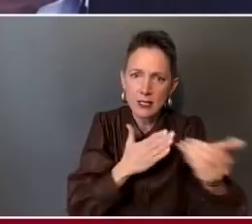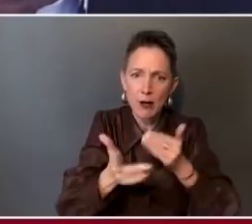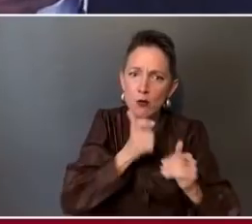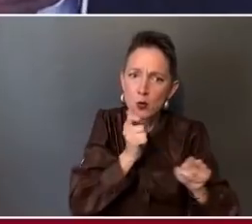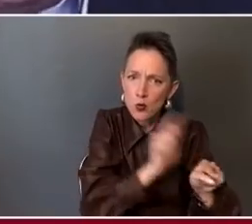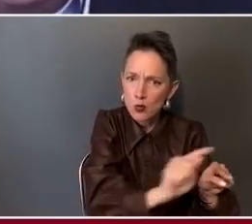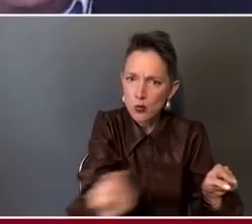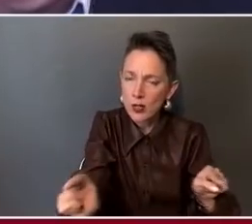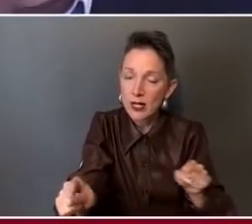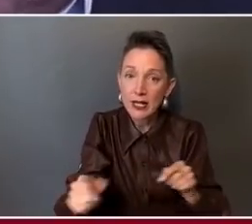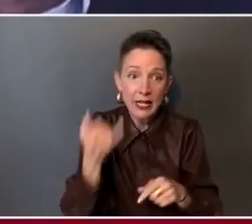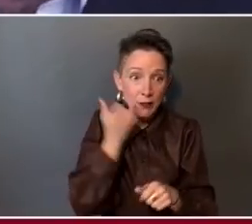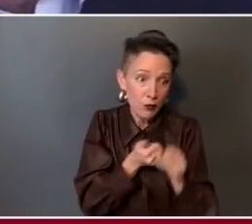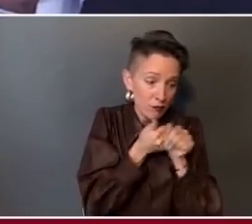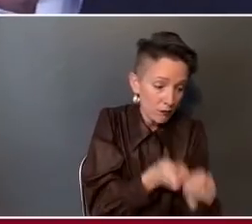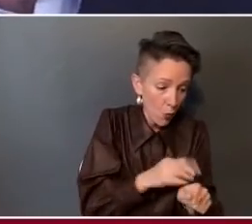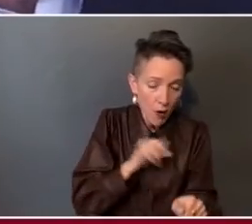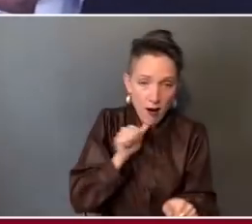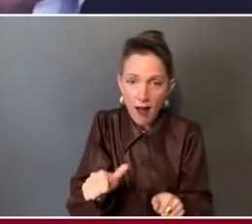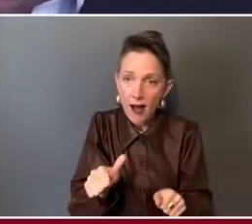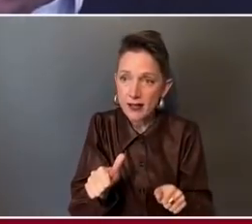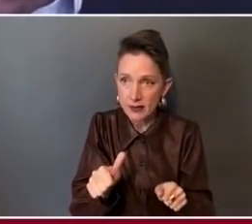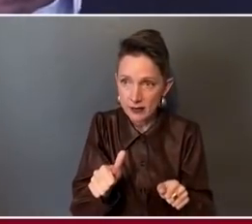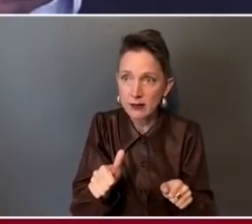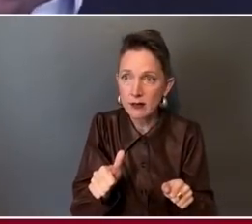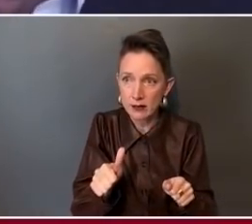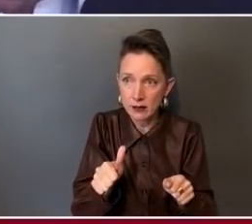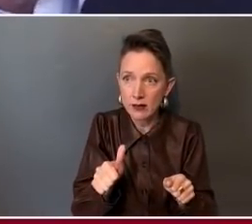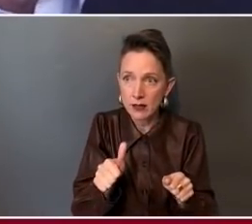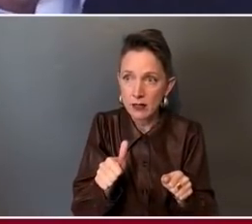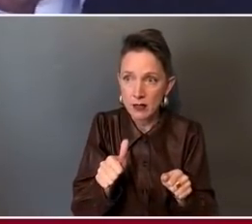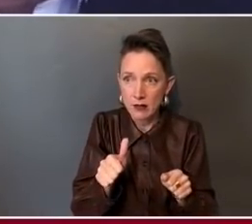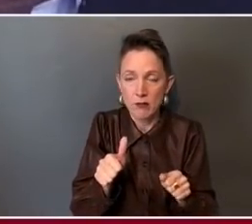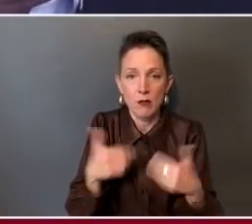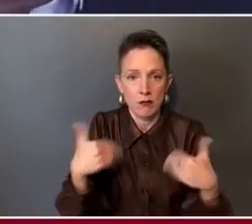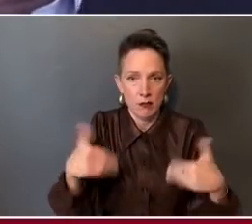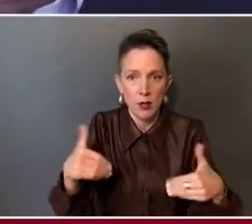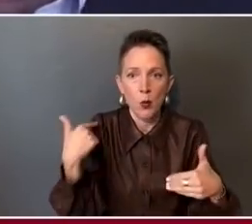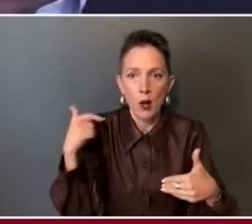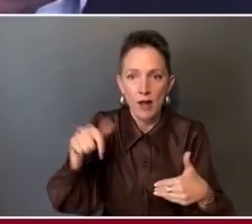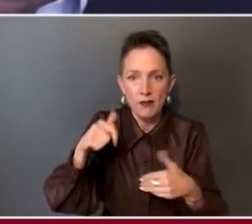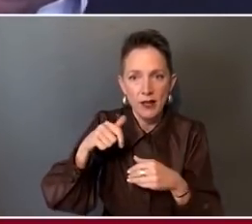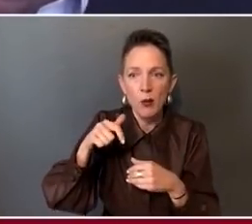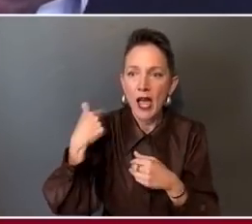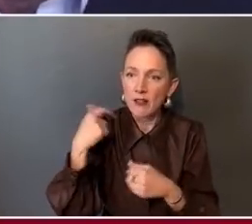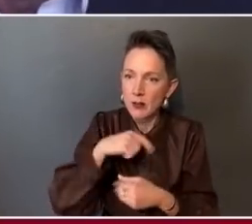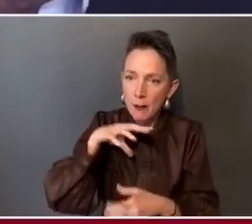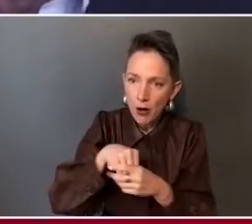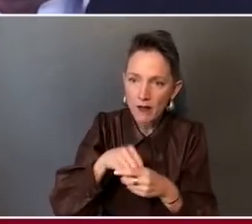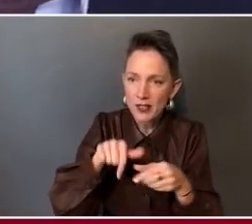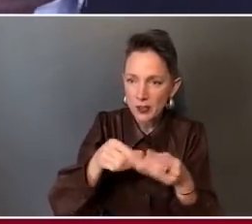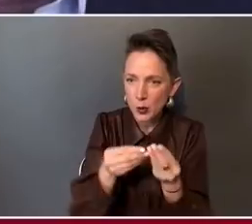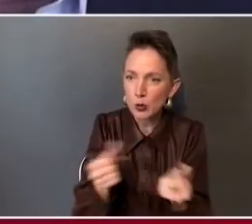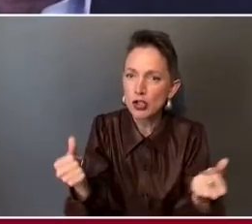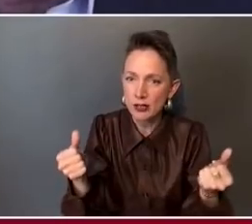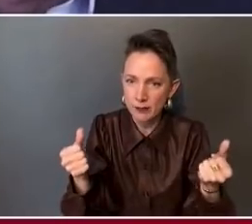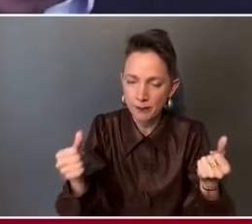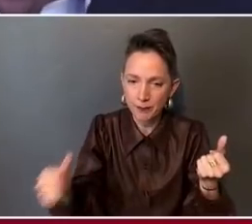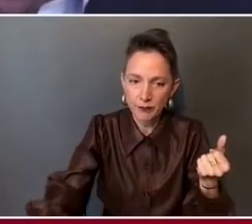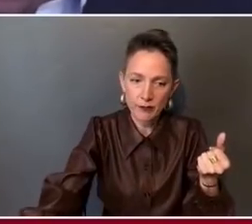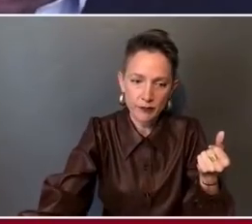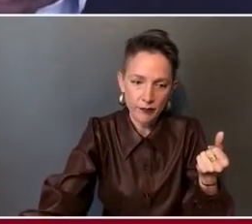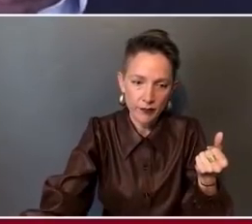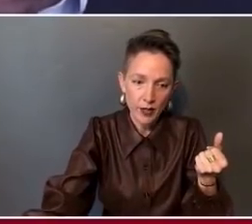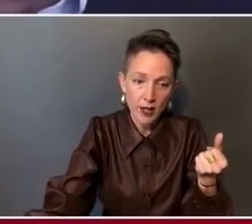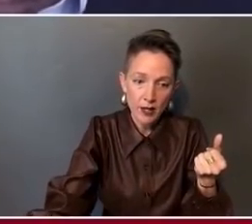or participate in or are part of the solution, and that's the challenge I think we have today. If I had said to any